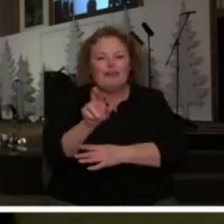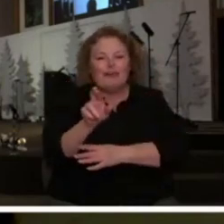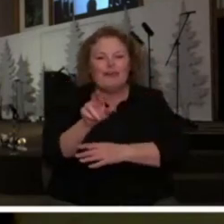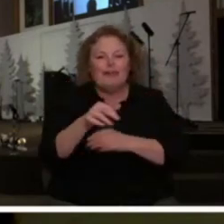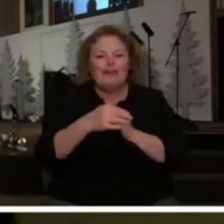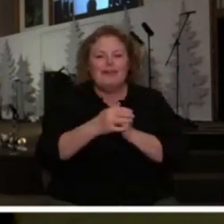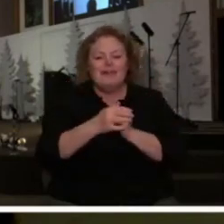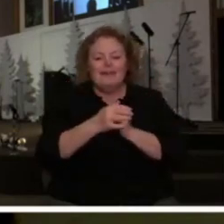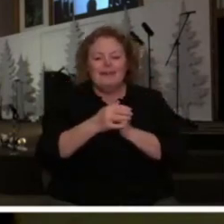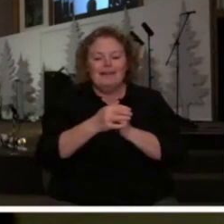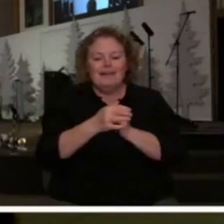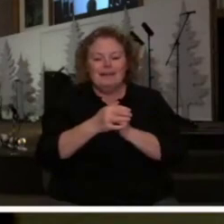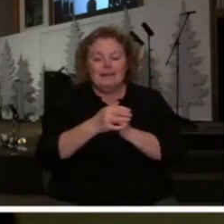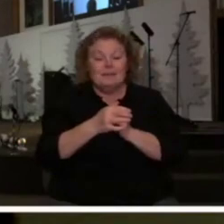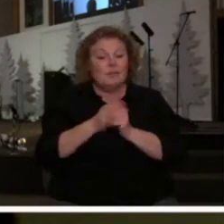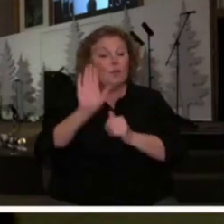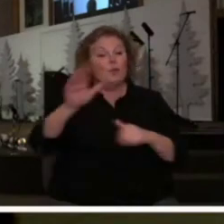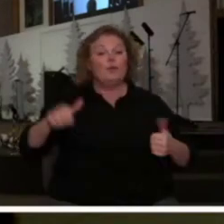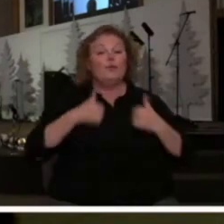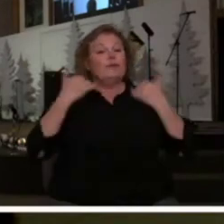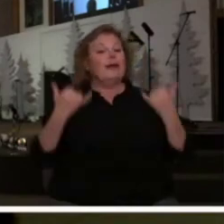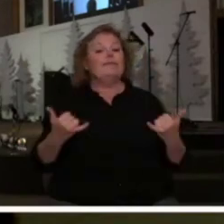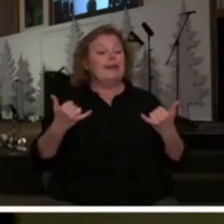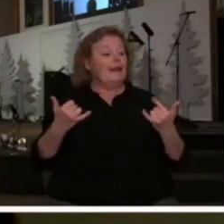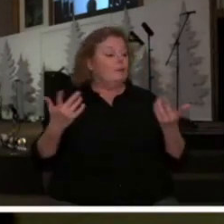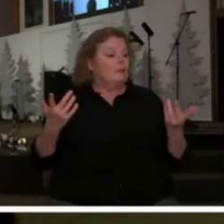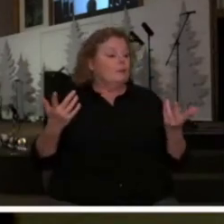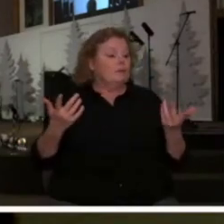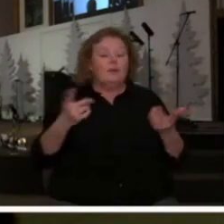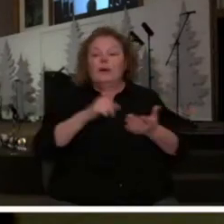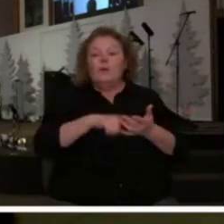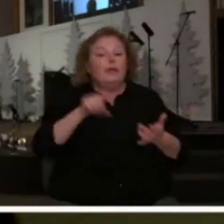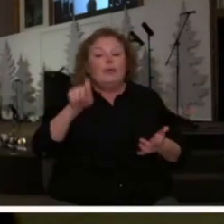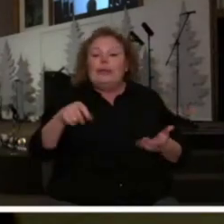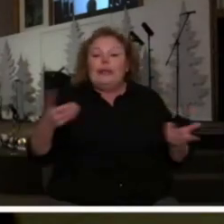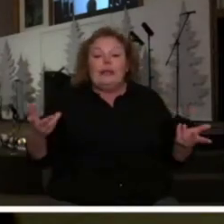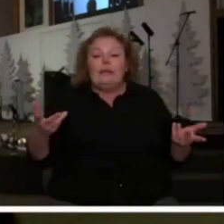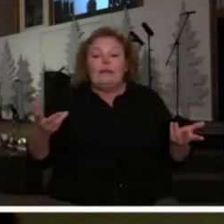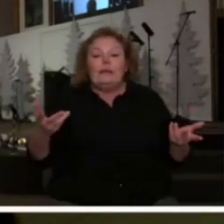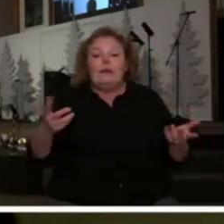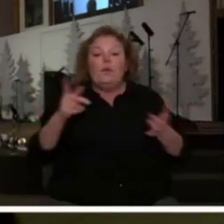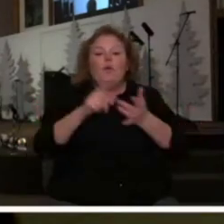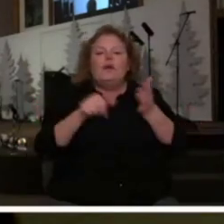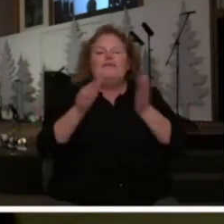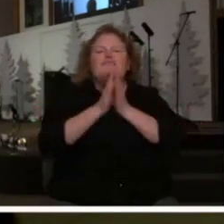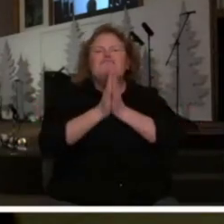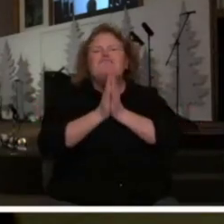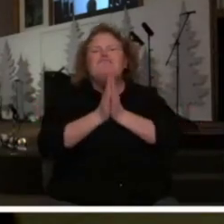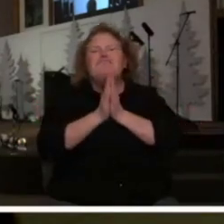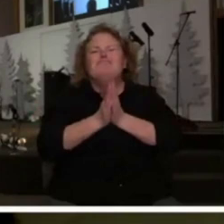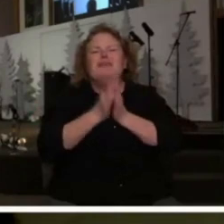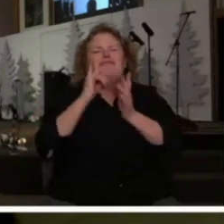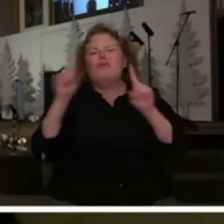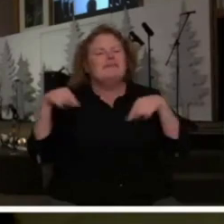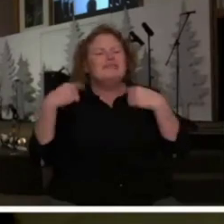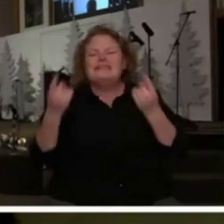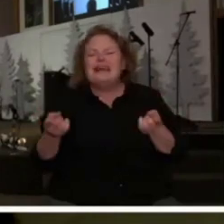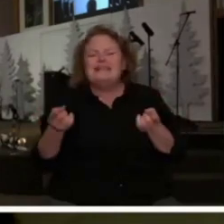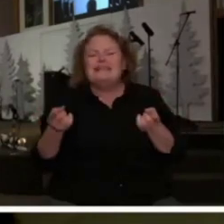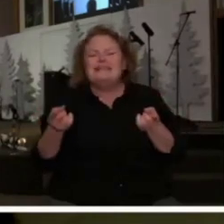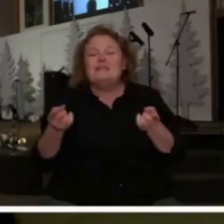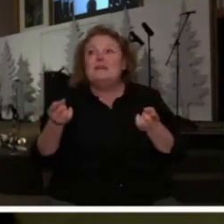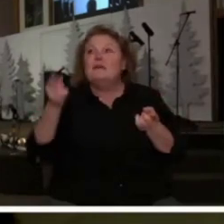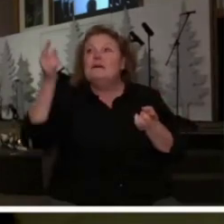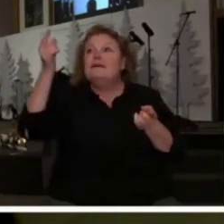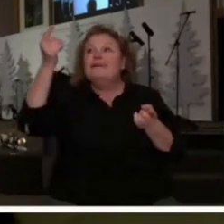that you need within your life whatever miracle that you have been praying for the kingdom of God